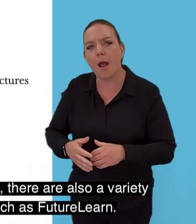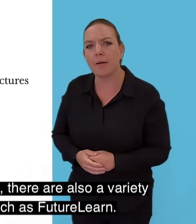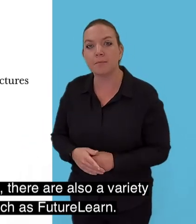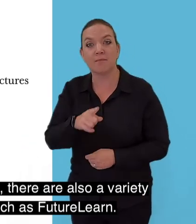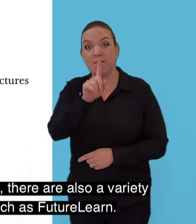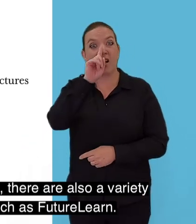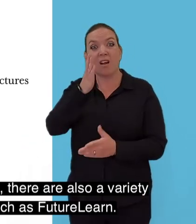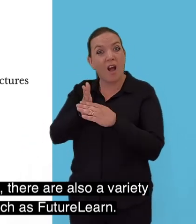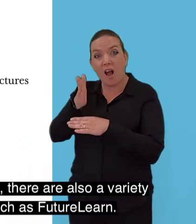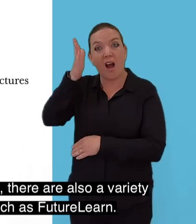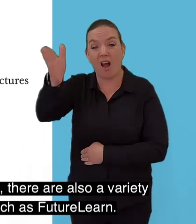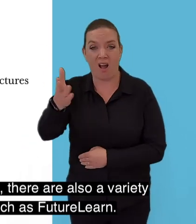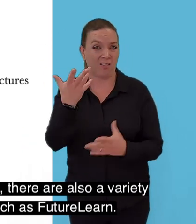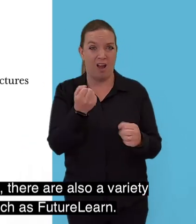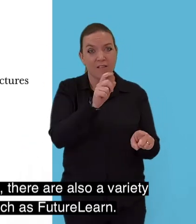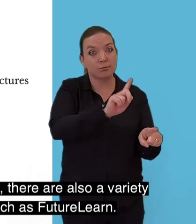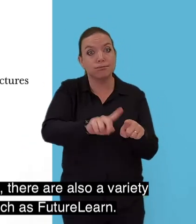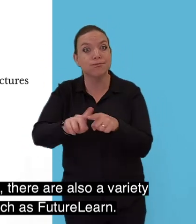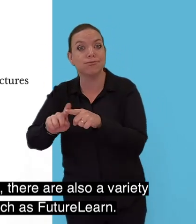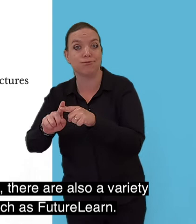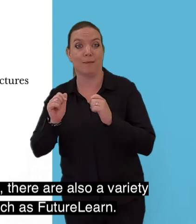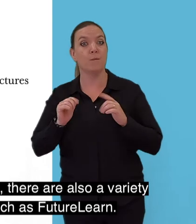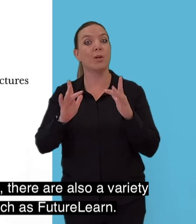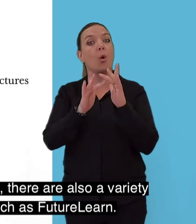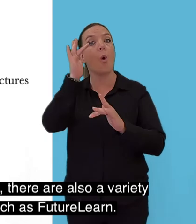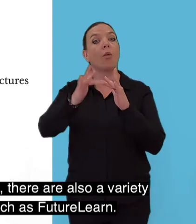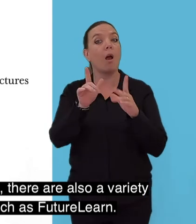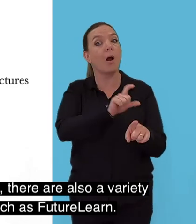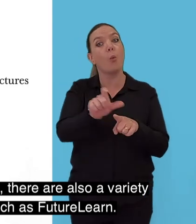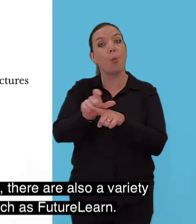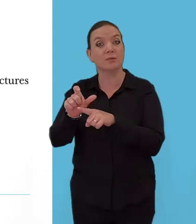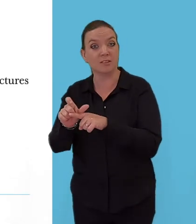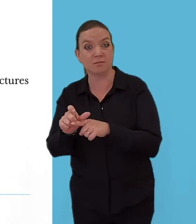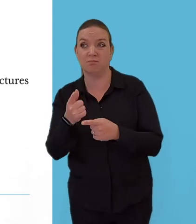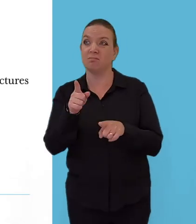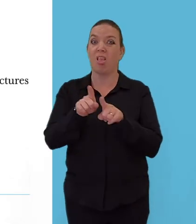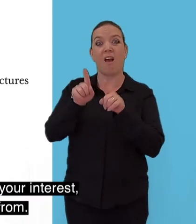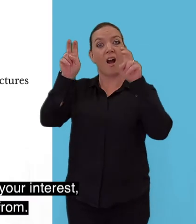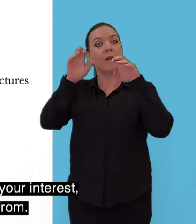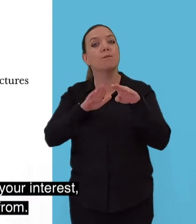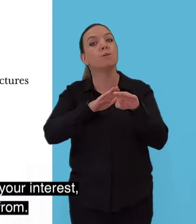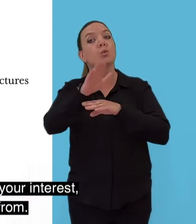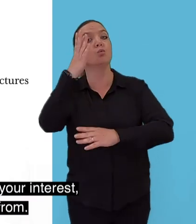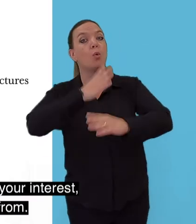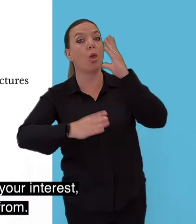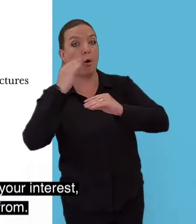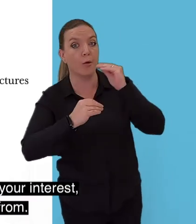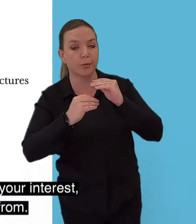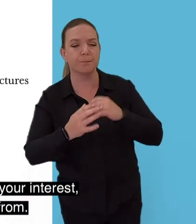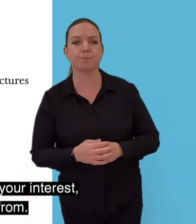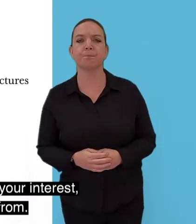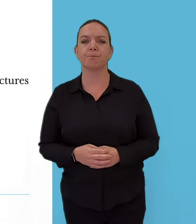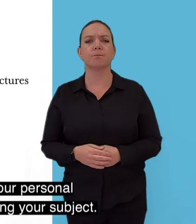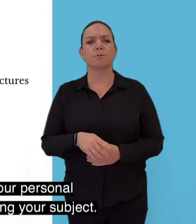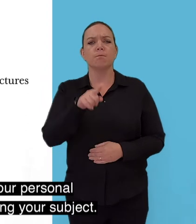there are also a variety of free online courses available from websites such as FutureLearn. Once you find something that really grabs